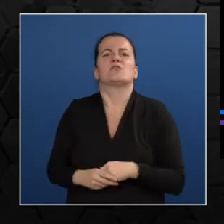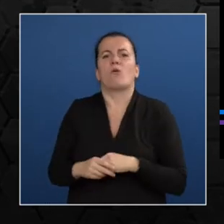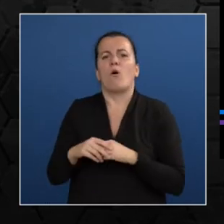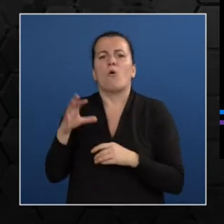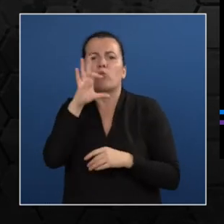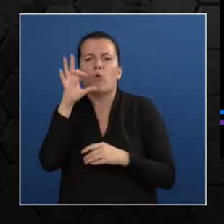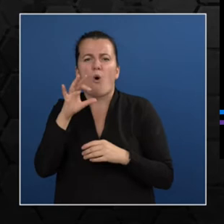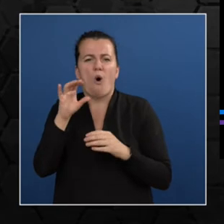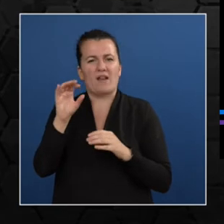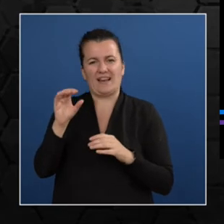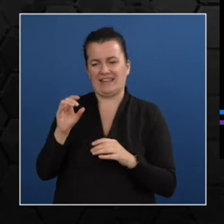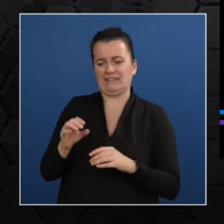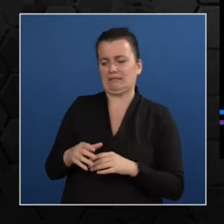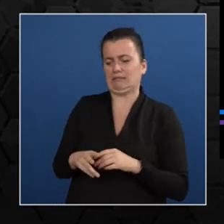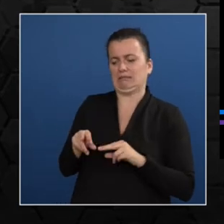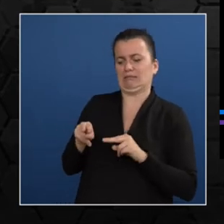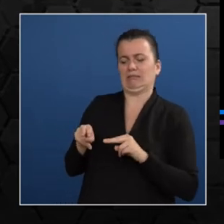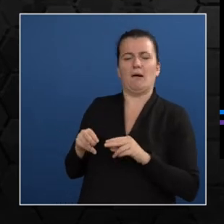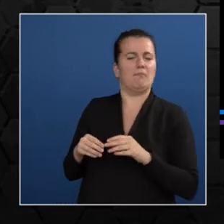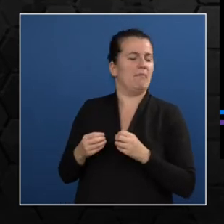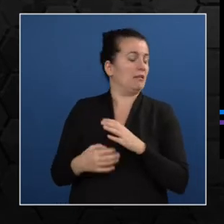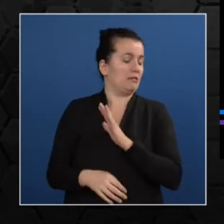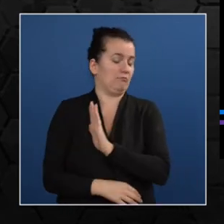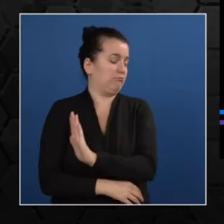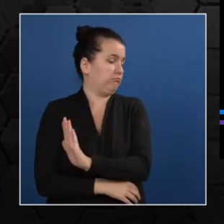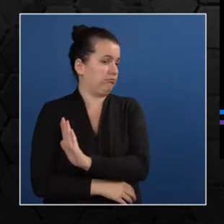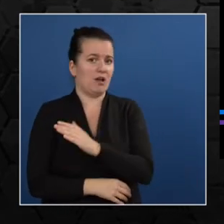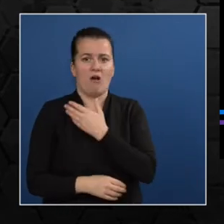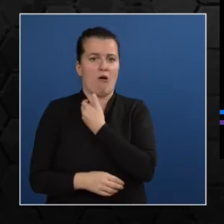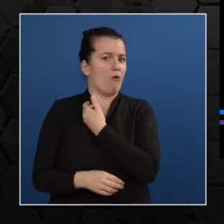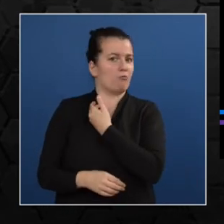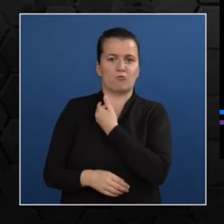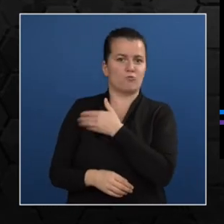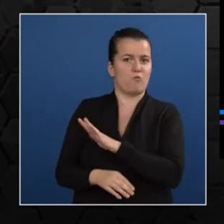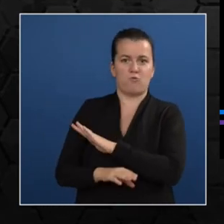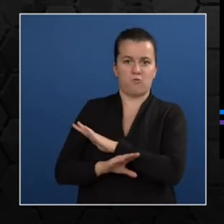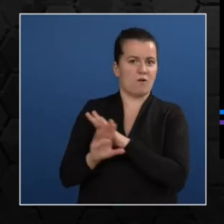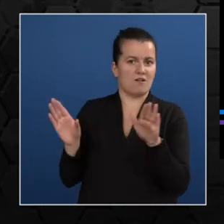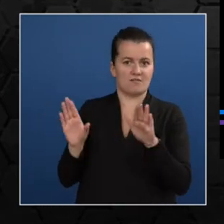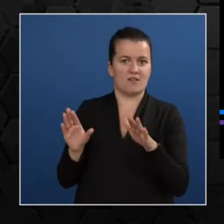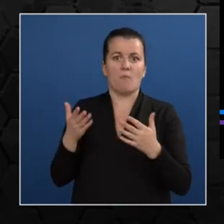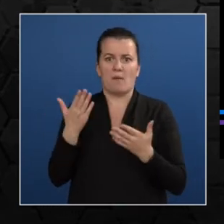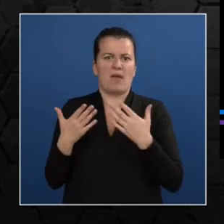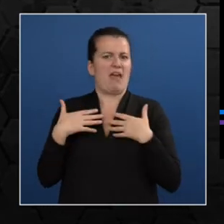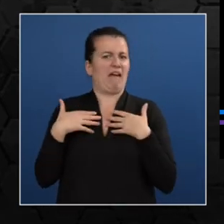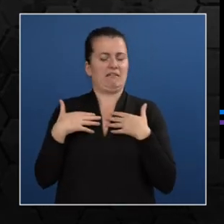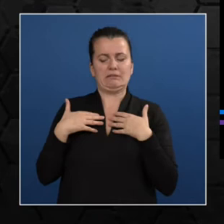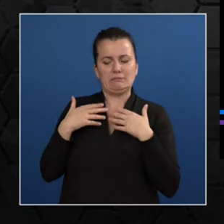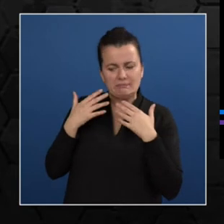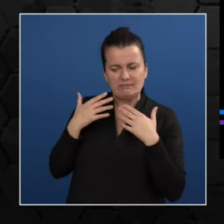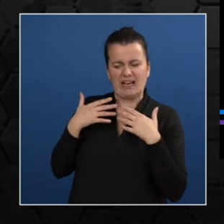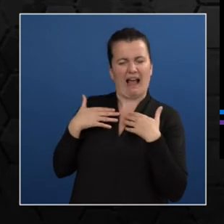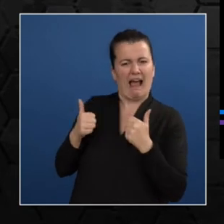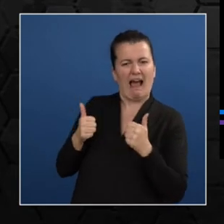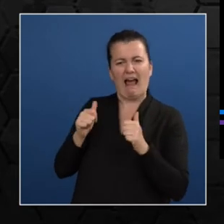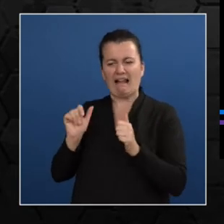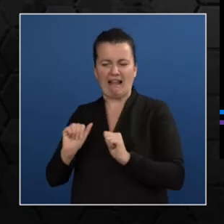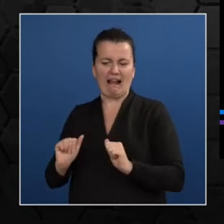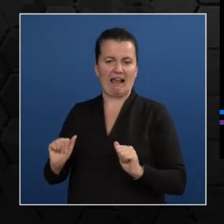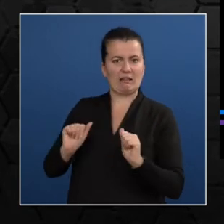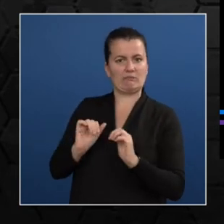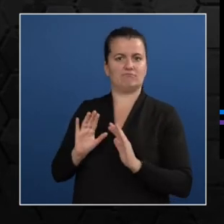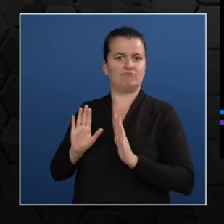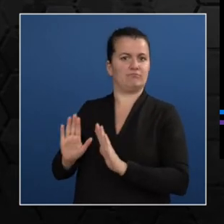actually are major turn-offs for people who are health conscious and also for people who have another